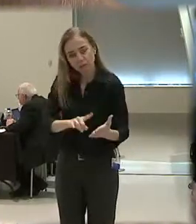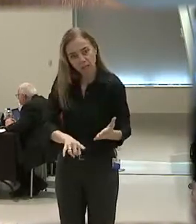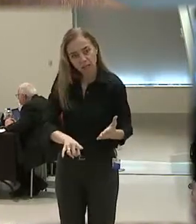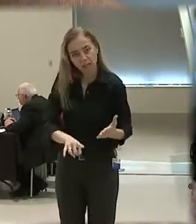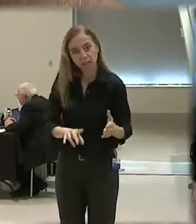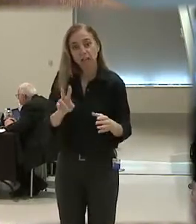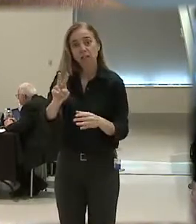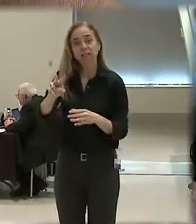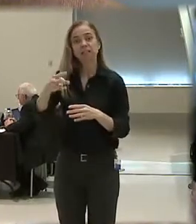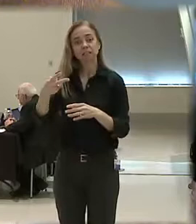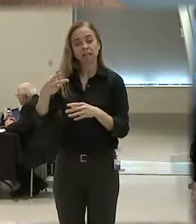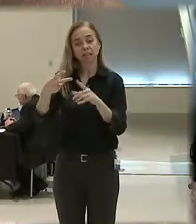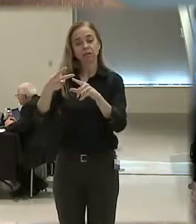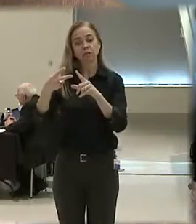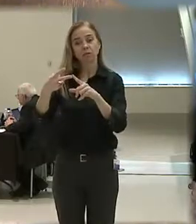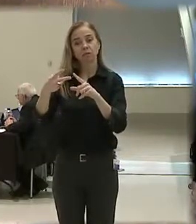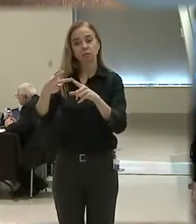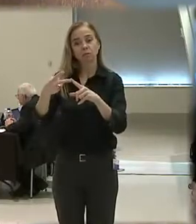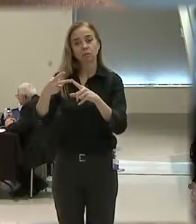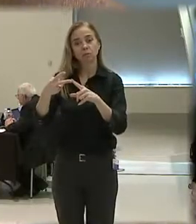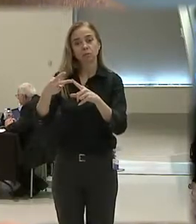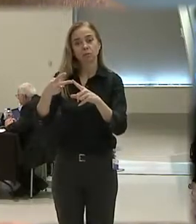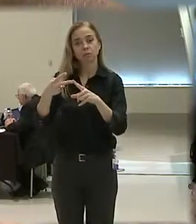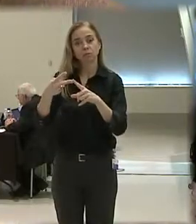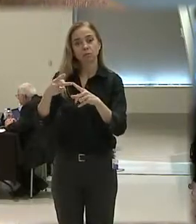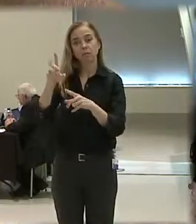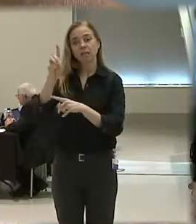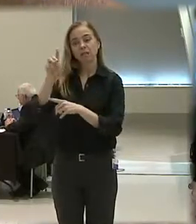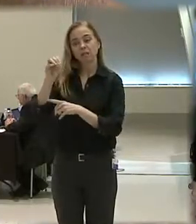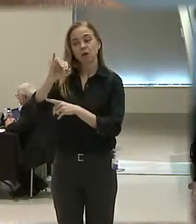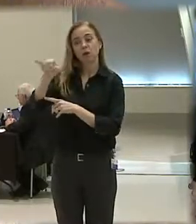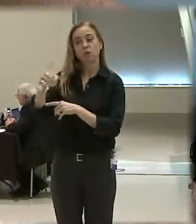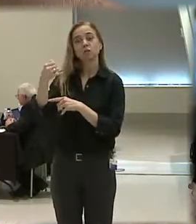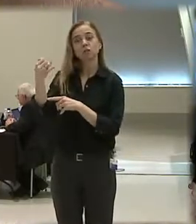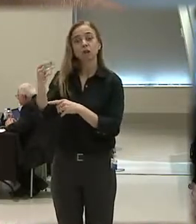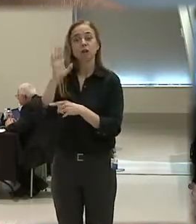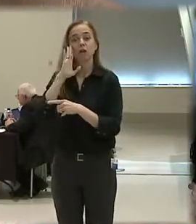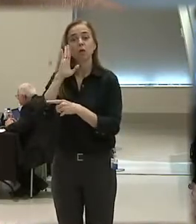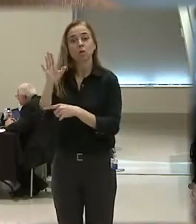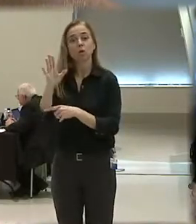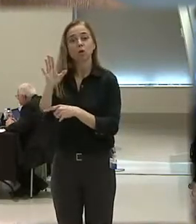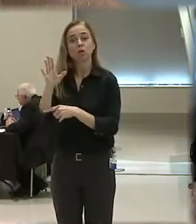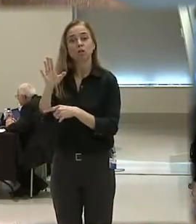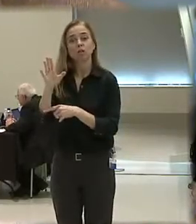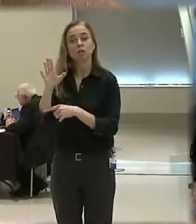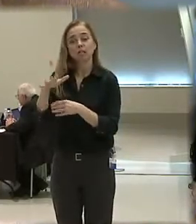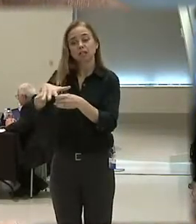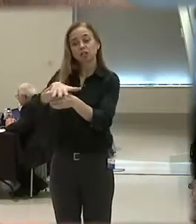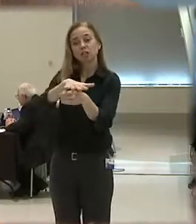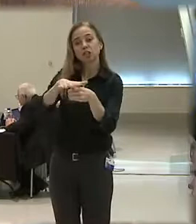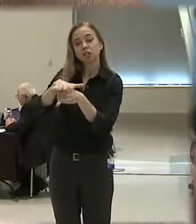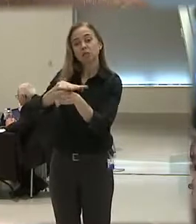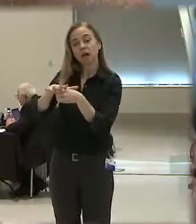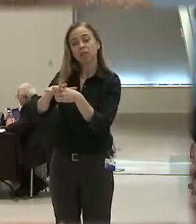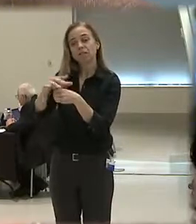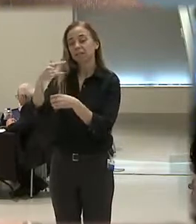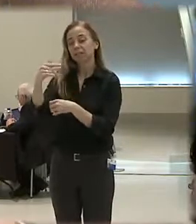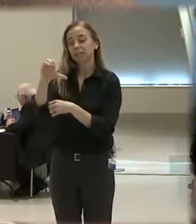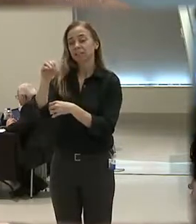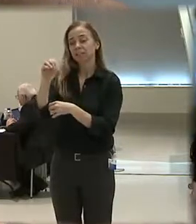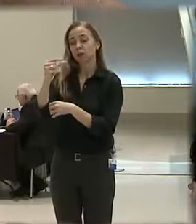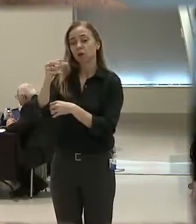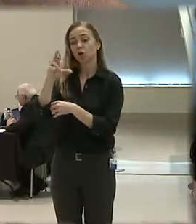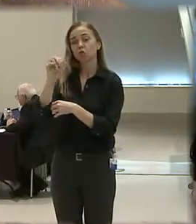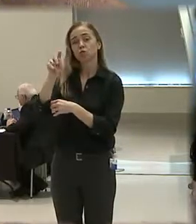The second thing I would propose is that the DOJ, for example, would take the country into geographic demigrations and regions